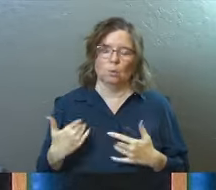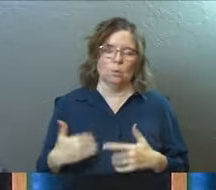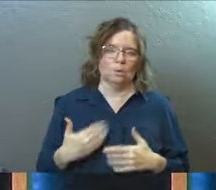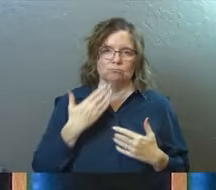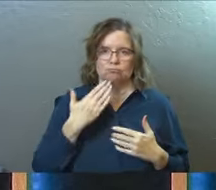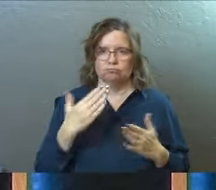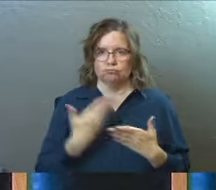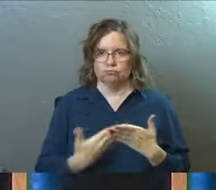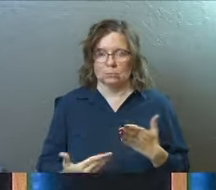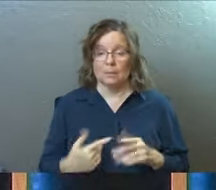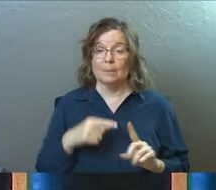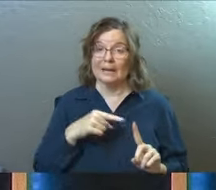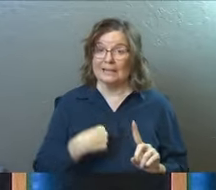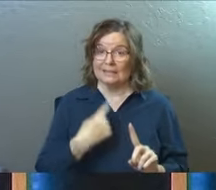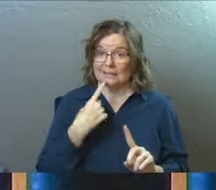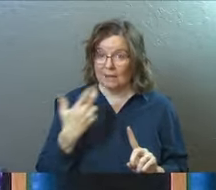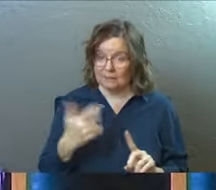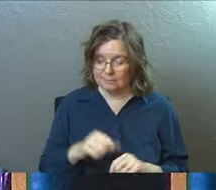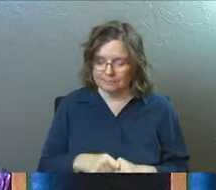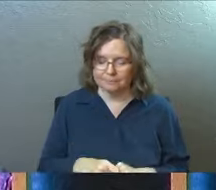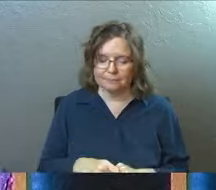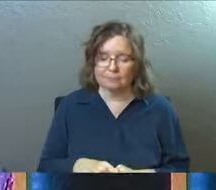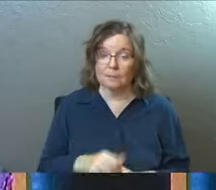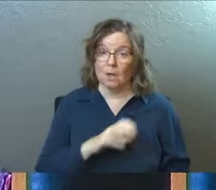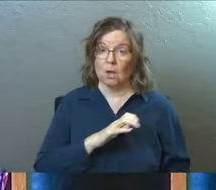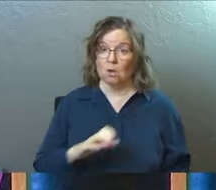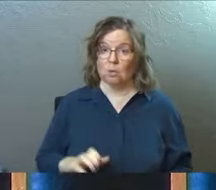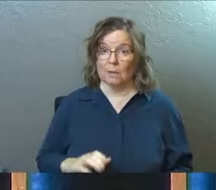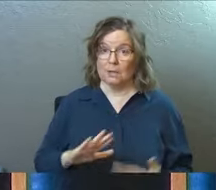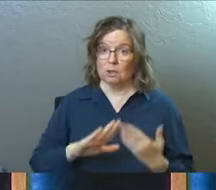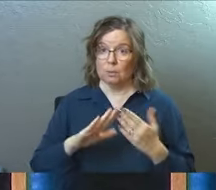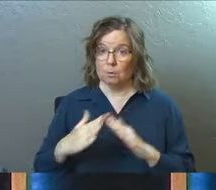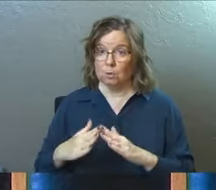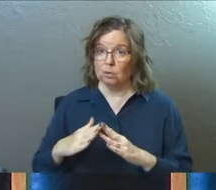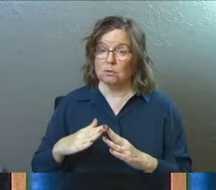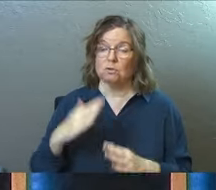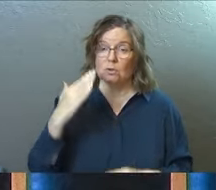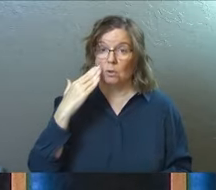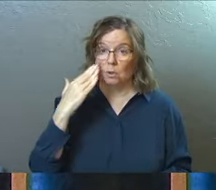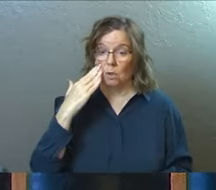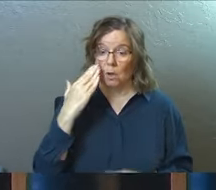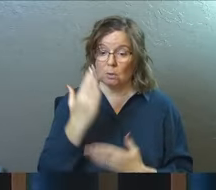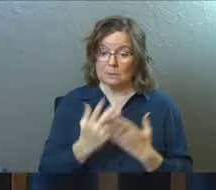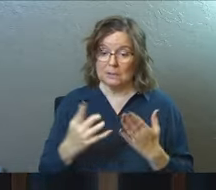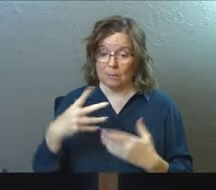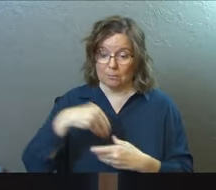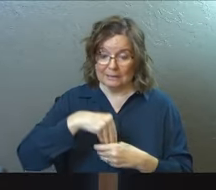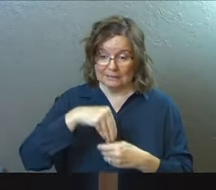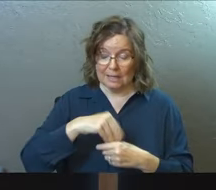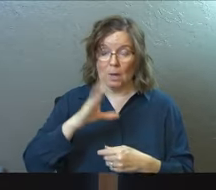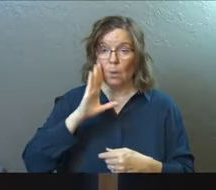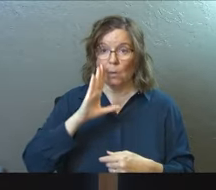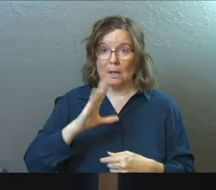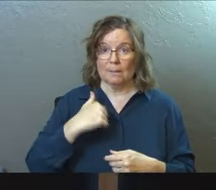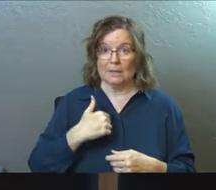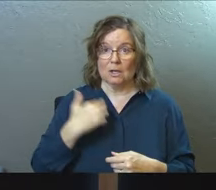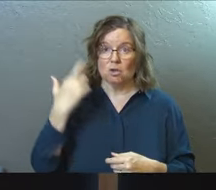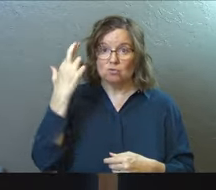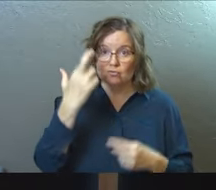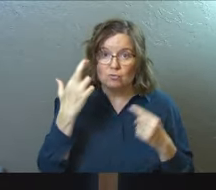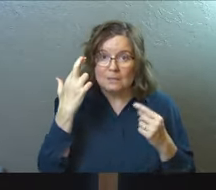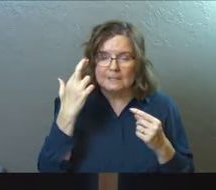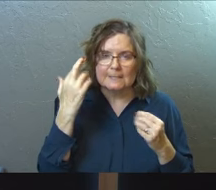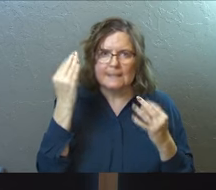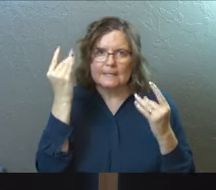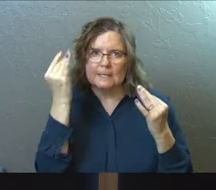stuff. But this is what he says. He says, a Christian community should know that somewhere in it, there will be reasoning